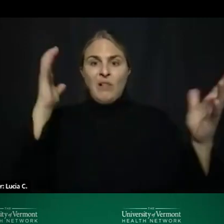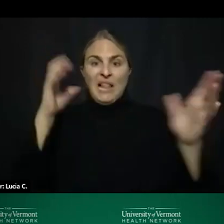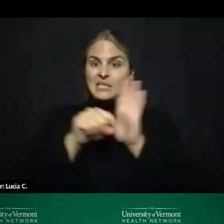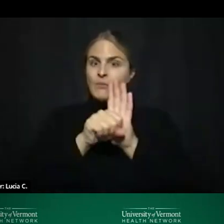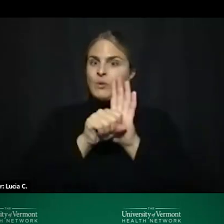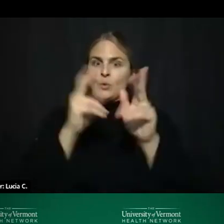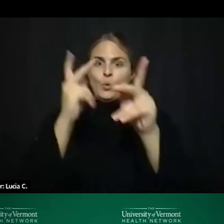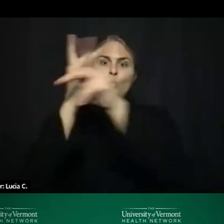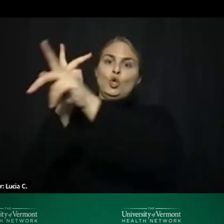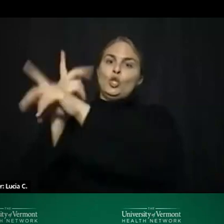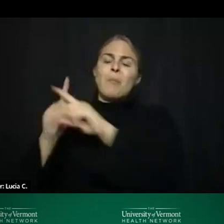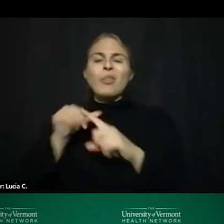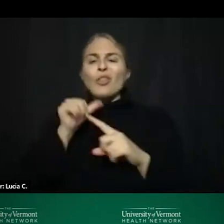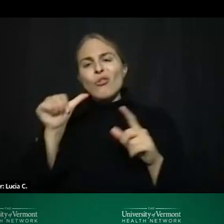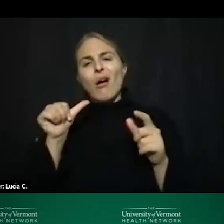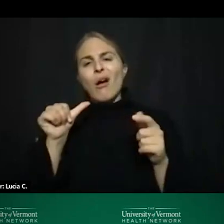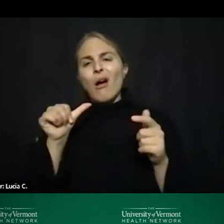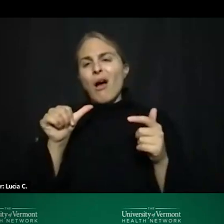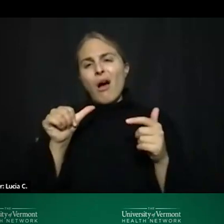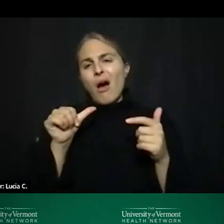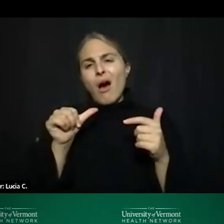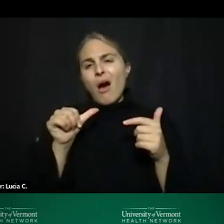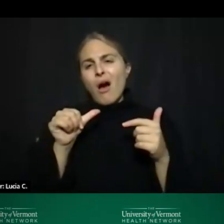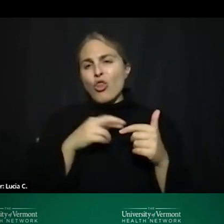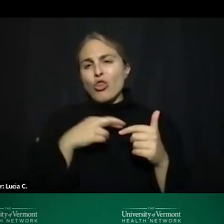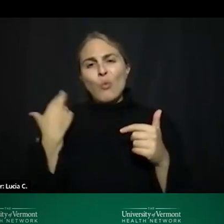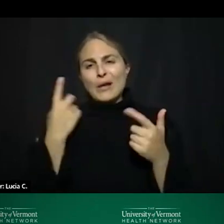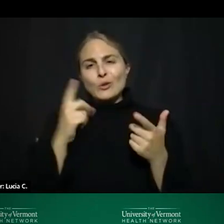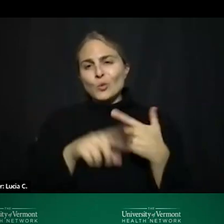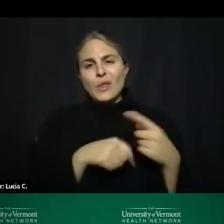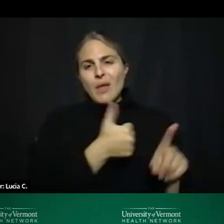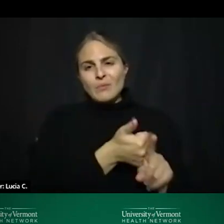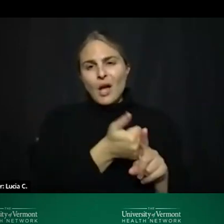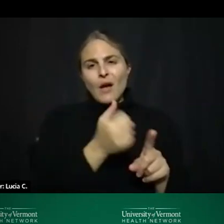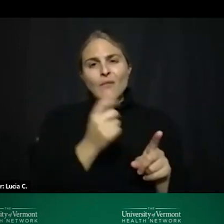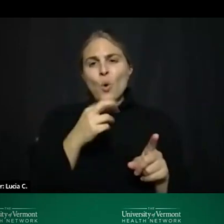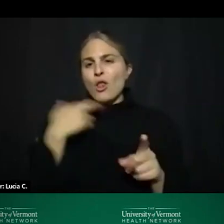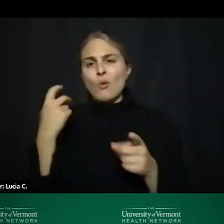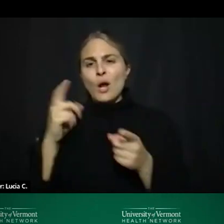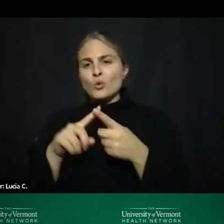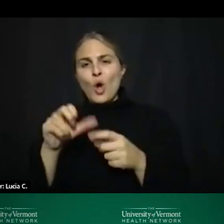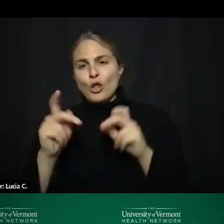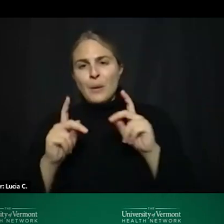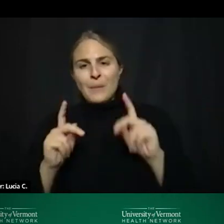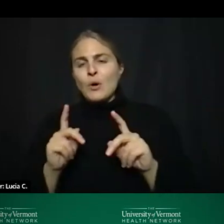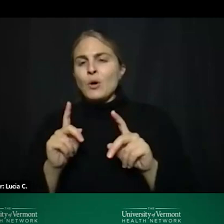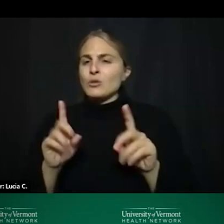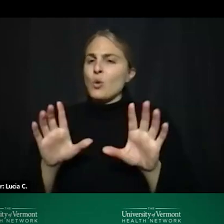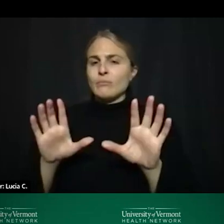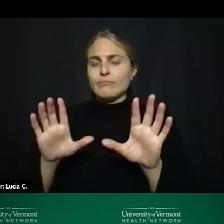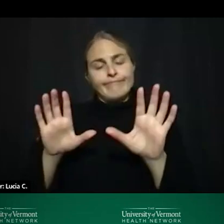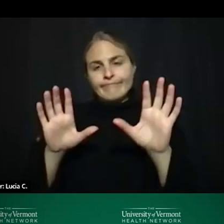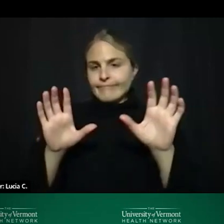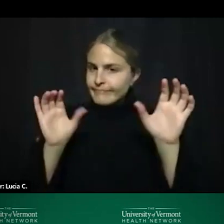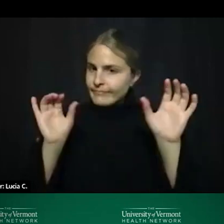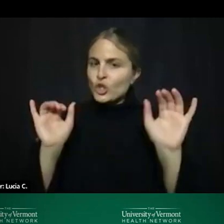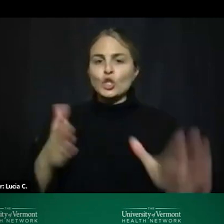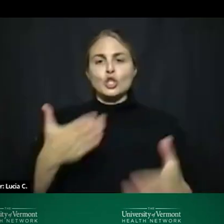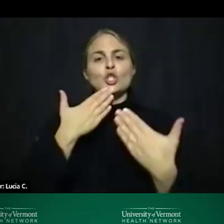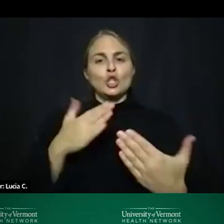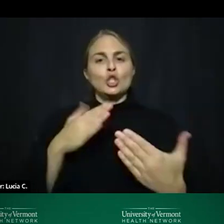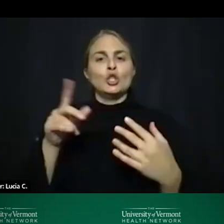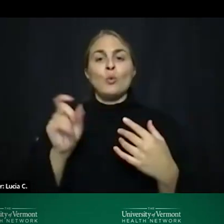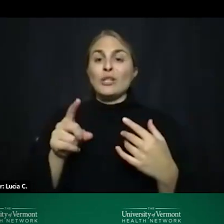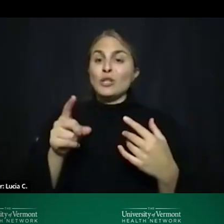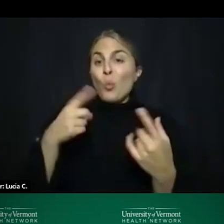or others and i think i think you you were able to cover all of that in your in your answer great question that is exactly the kind of